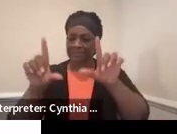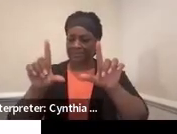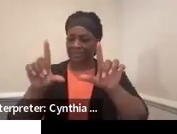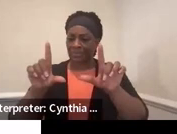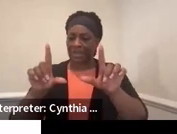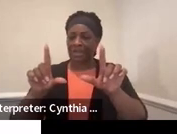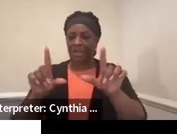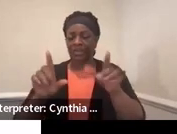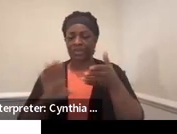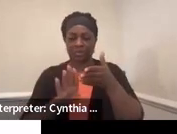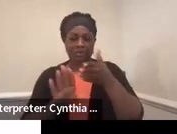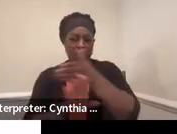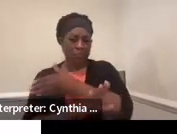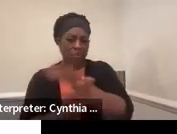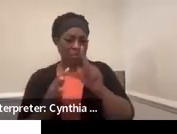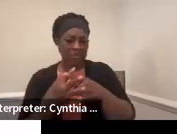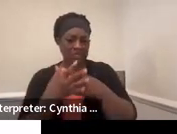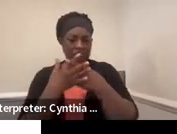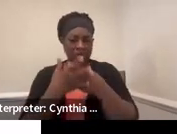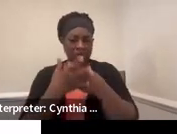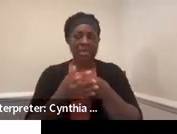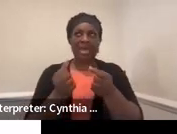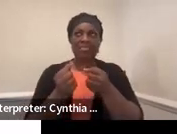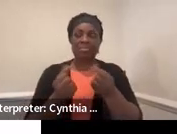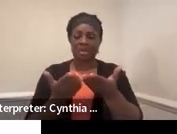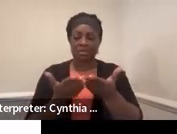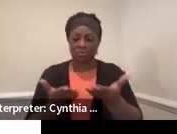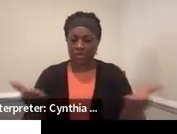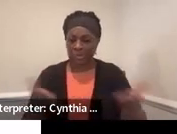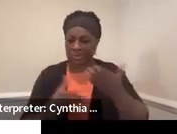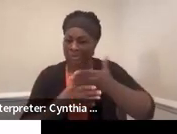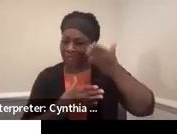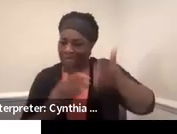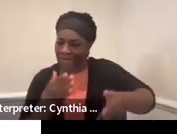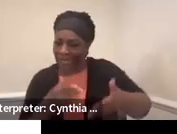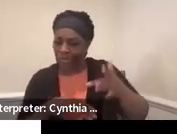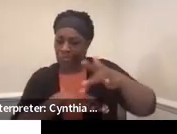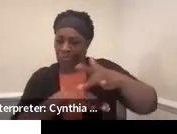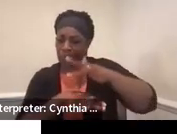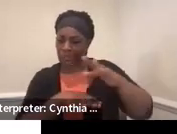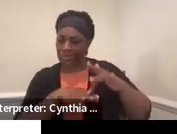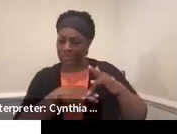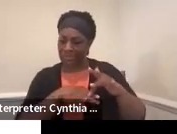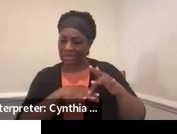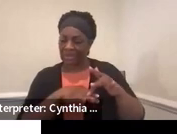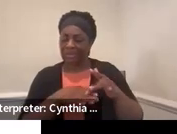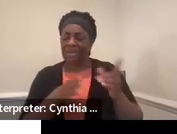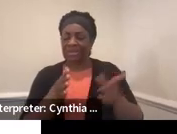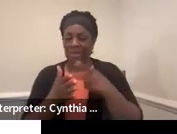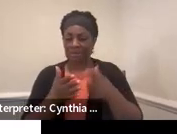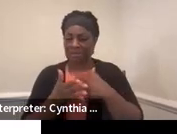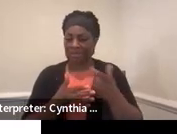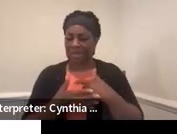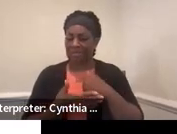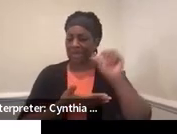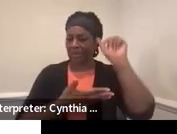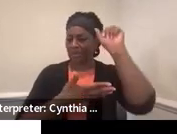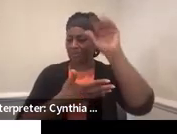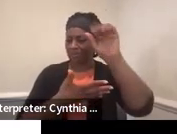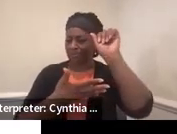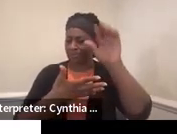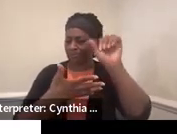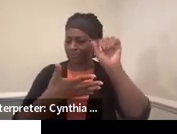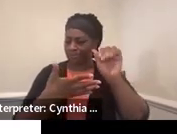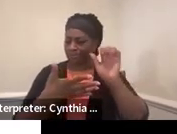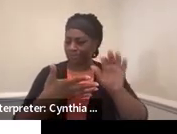prefaced. We have a whole bunch of resources at the end. And sometimes I go through those and give lots of detail about